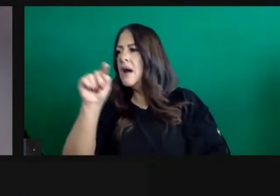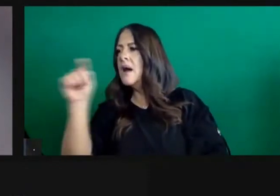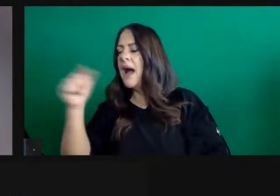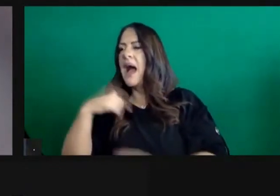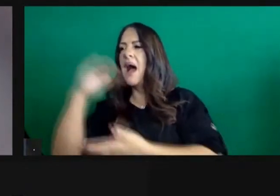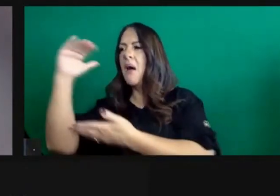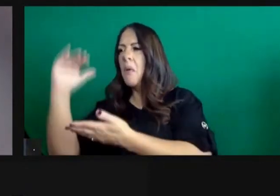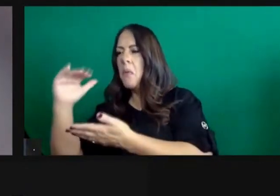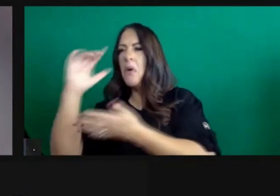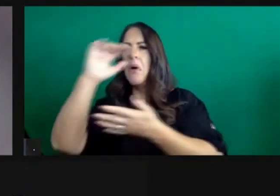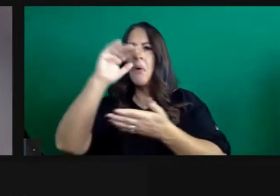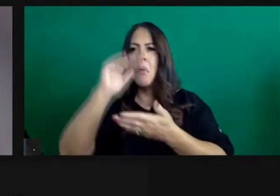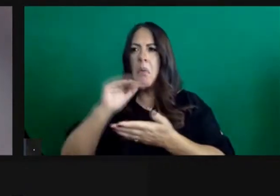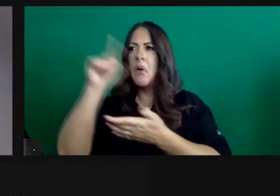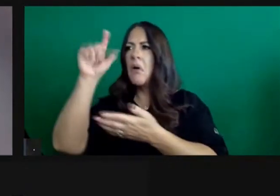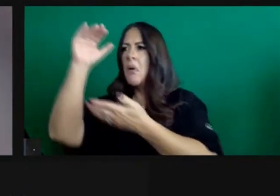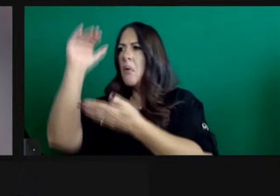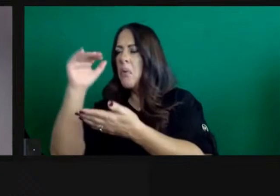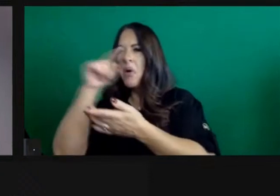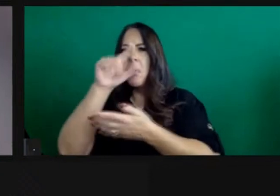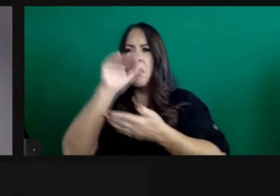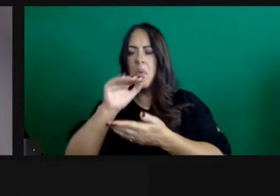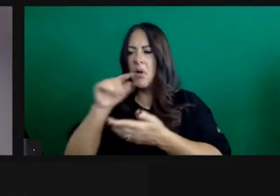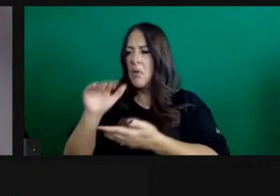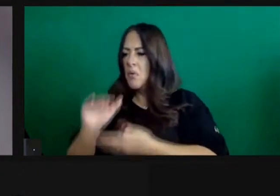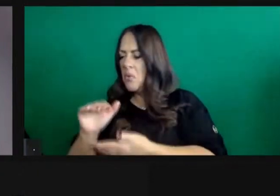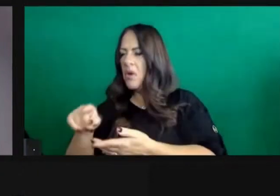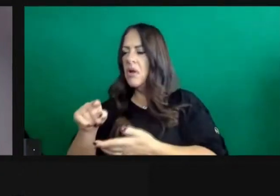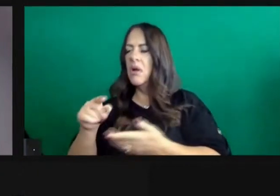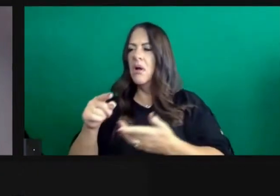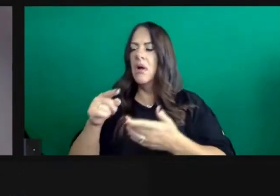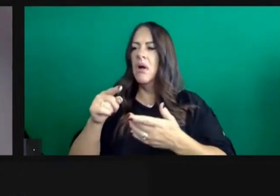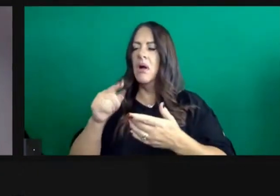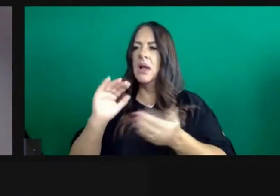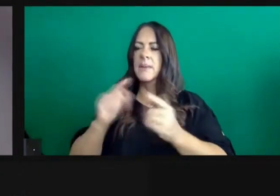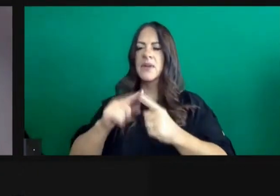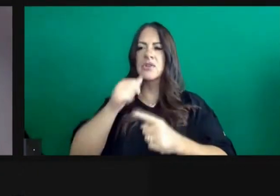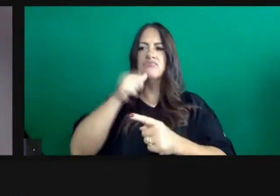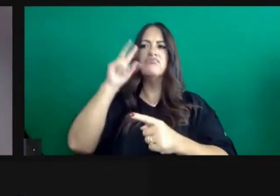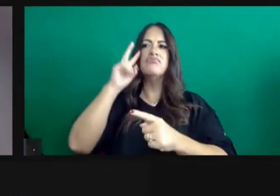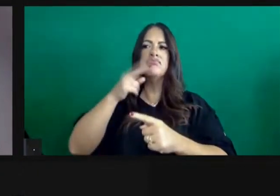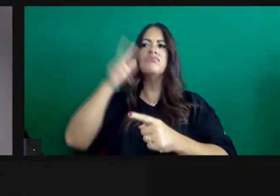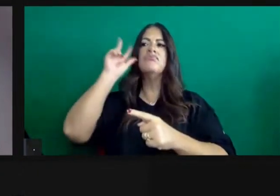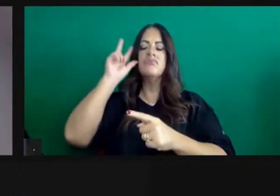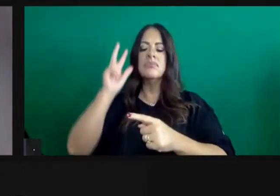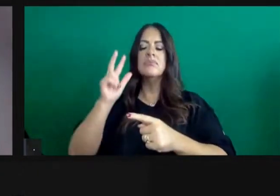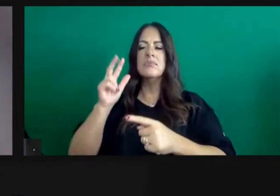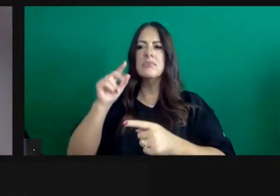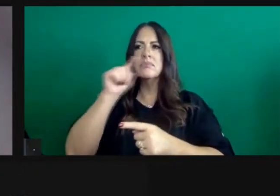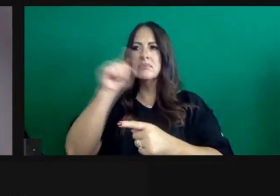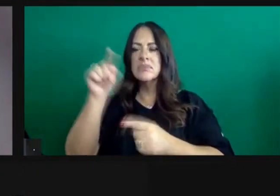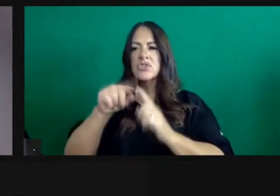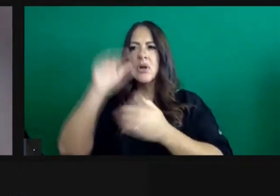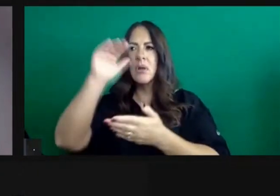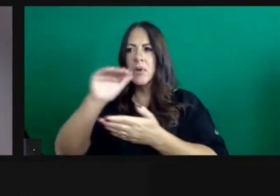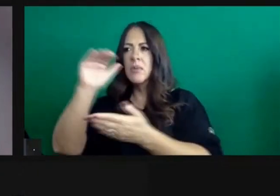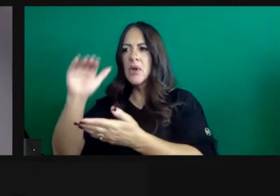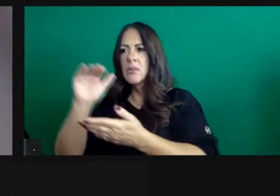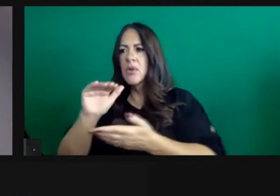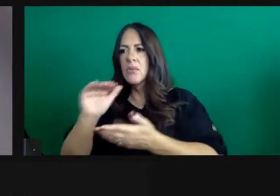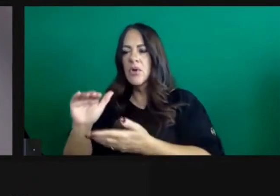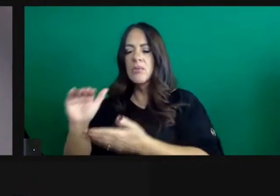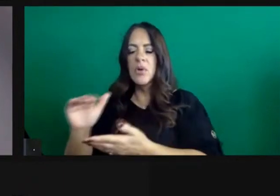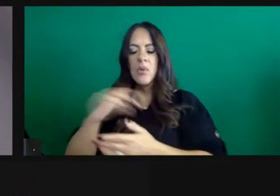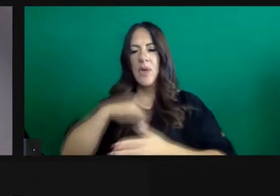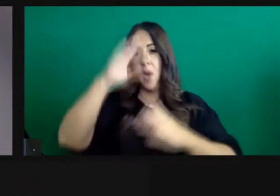yesterday, hopefully fewer cases tomorrow than today, a reduction in test positivity, and hopefully in the